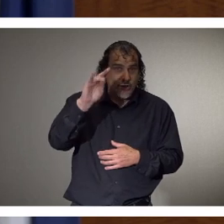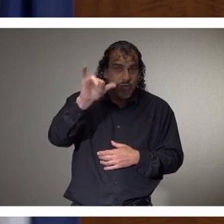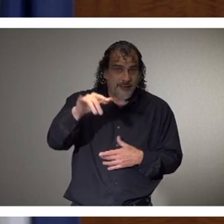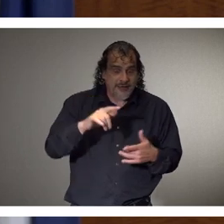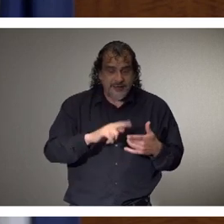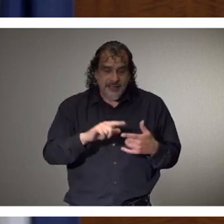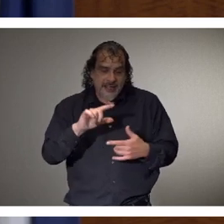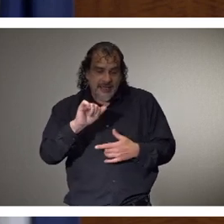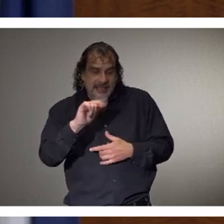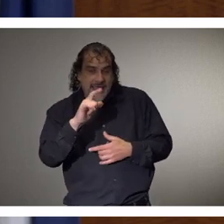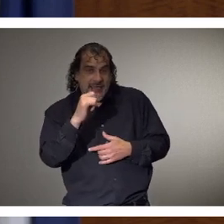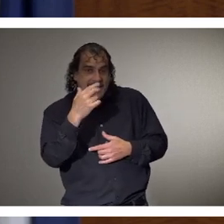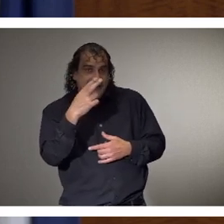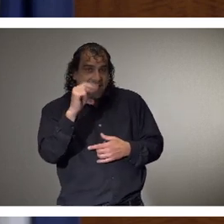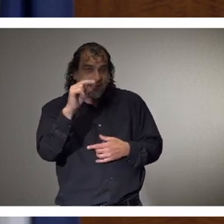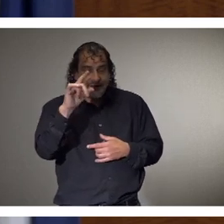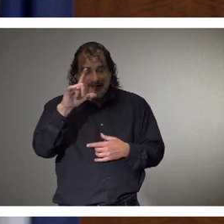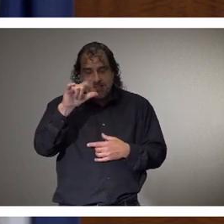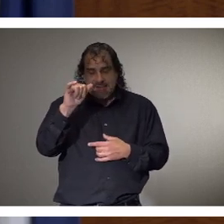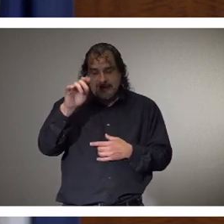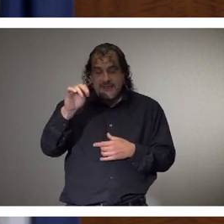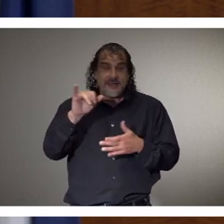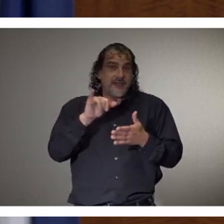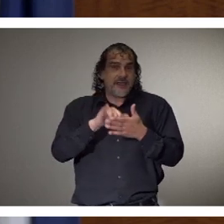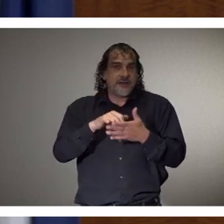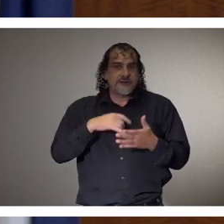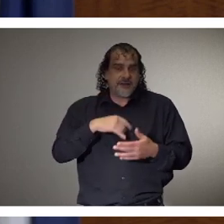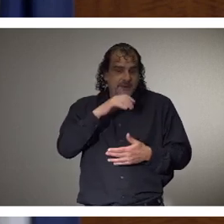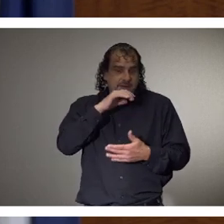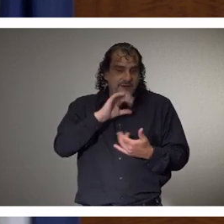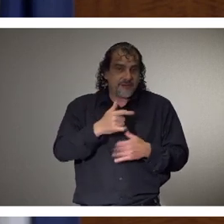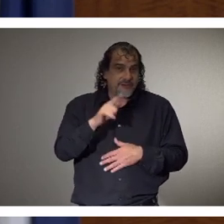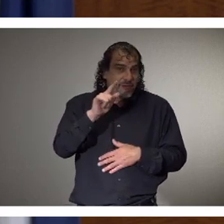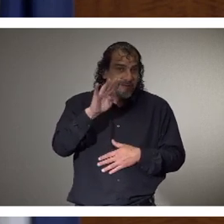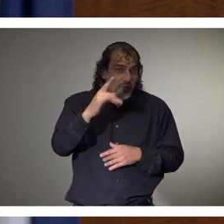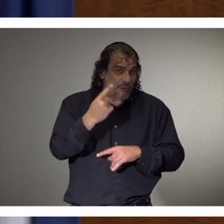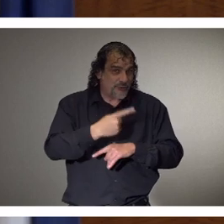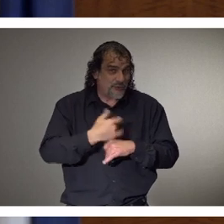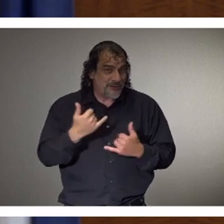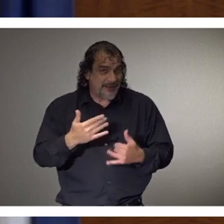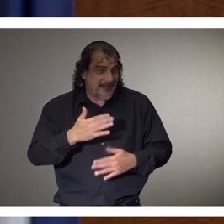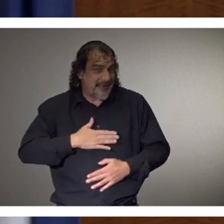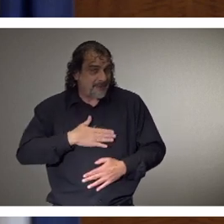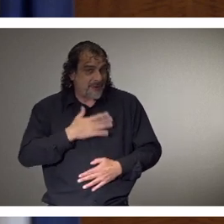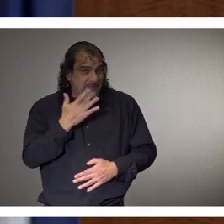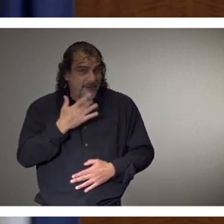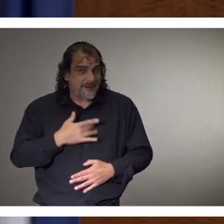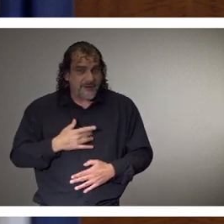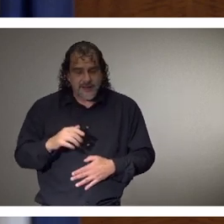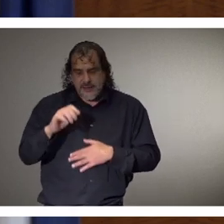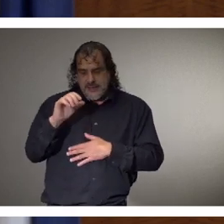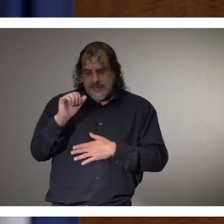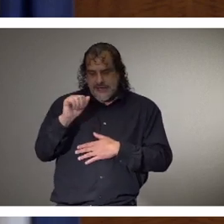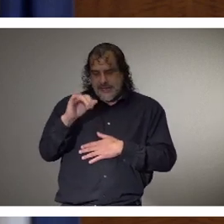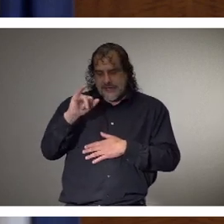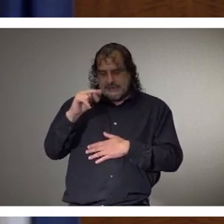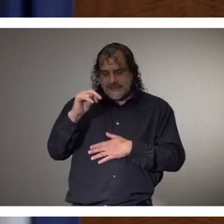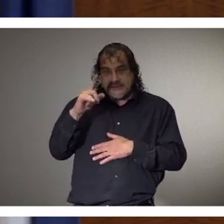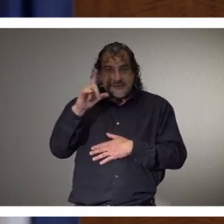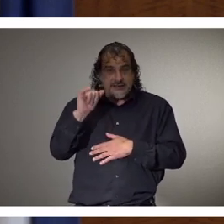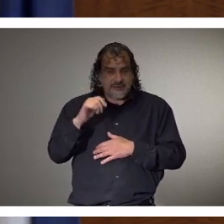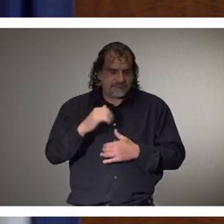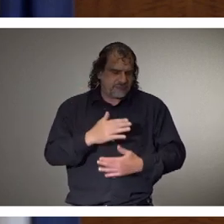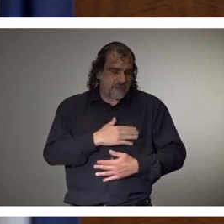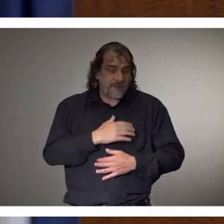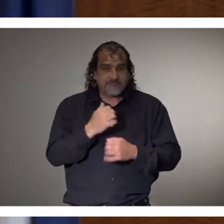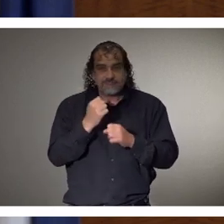Humbert is turning four turning four today. Happy birthday, Anna Lee. Ainsley Heron loves softball and